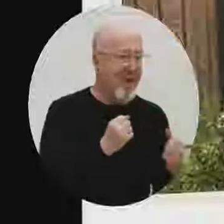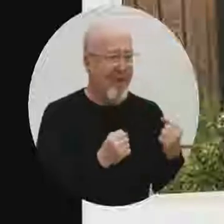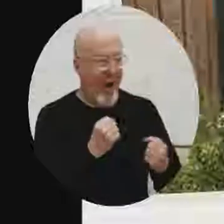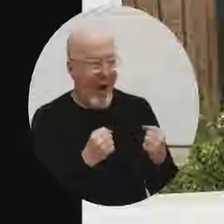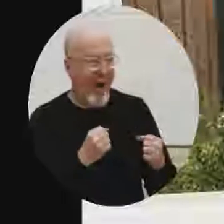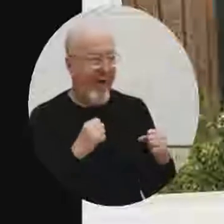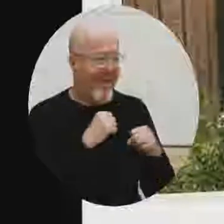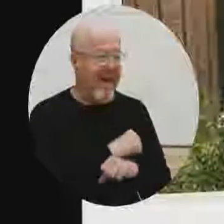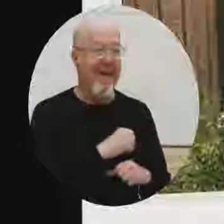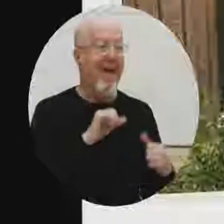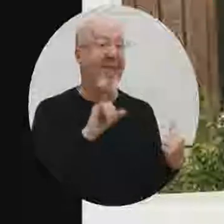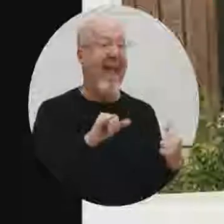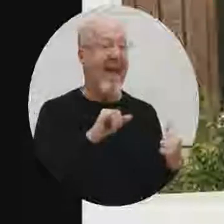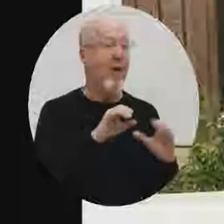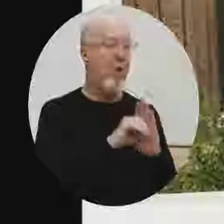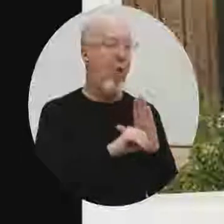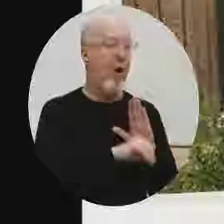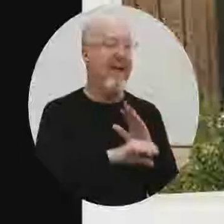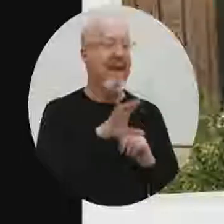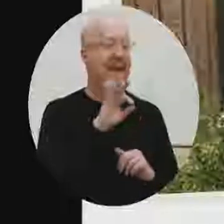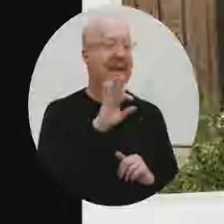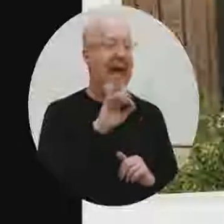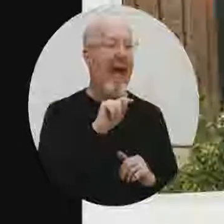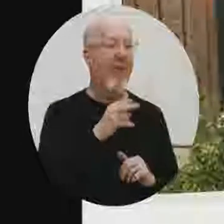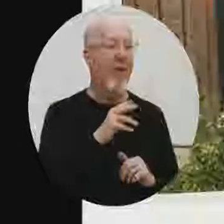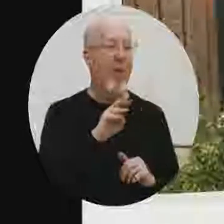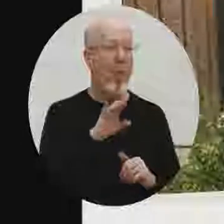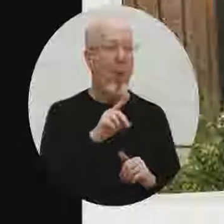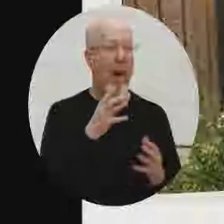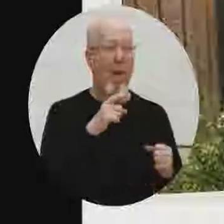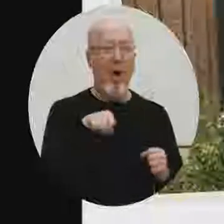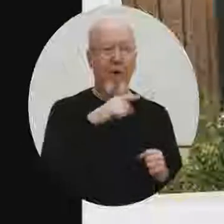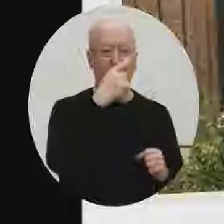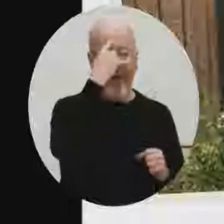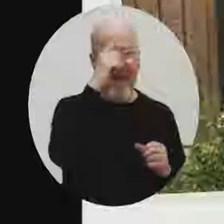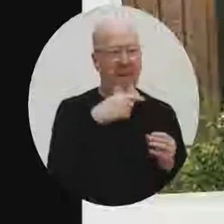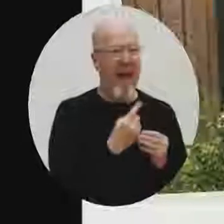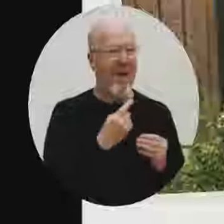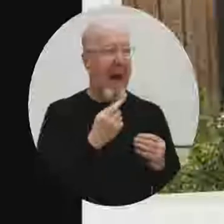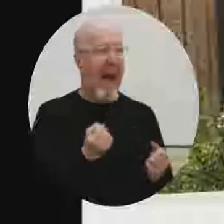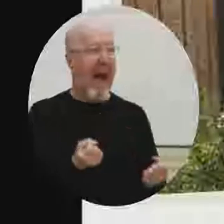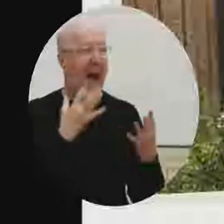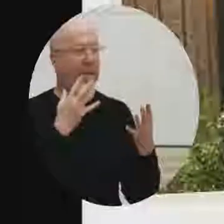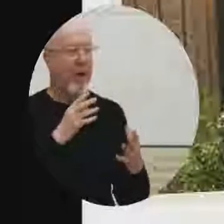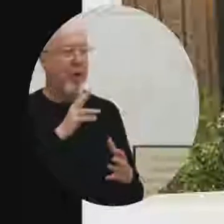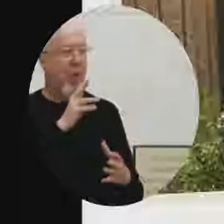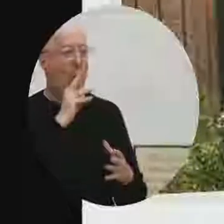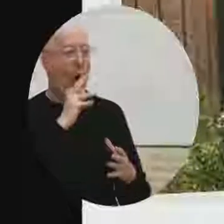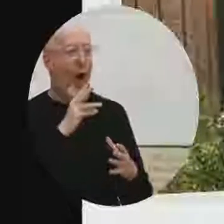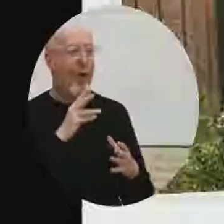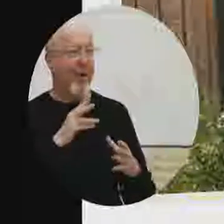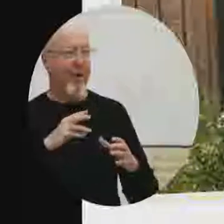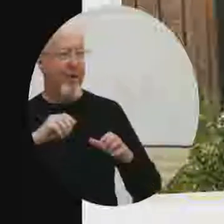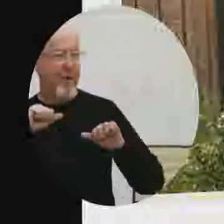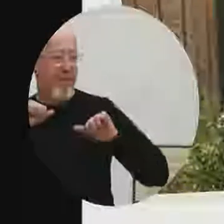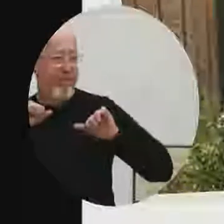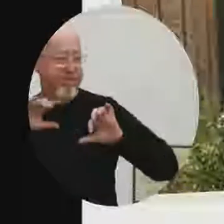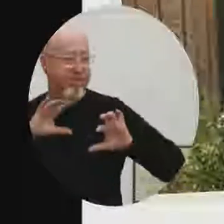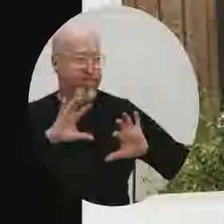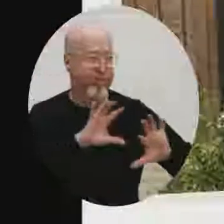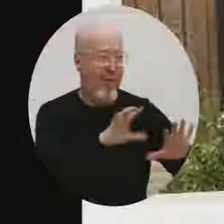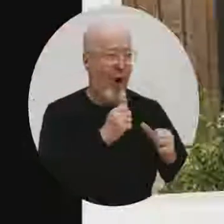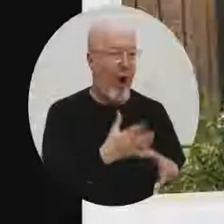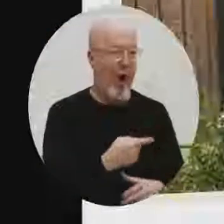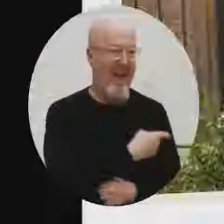Ward. And I want you to think about the wave energy and water energy it takes to move two assets like that and stack them up,